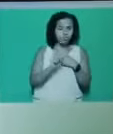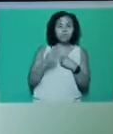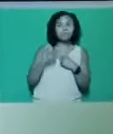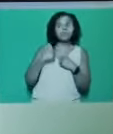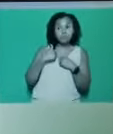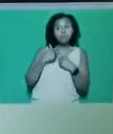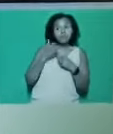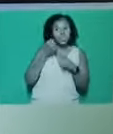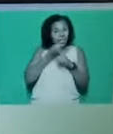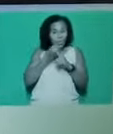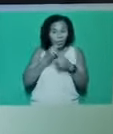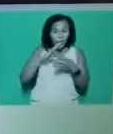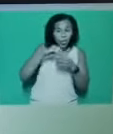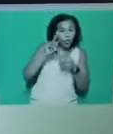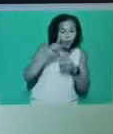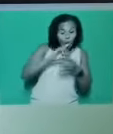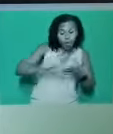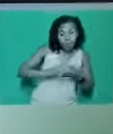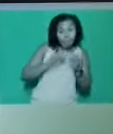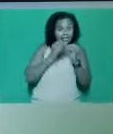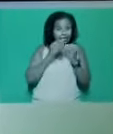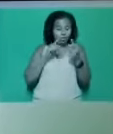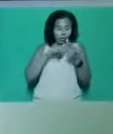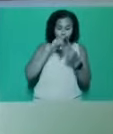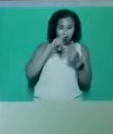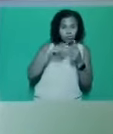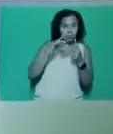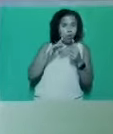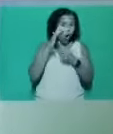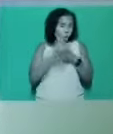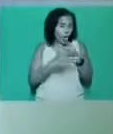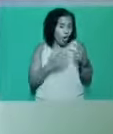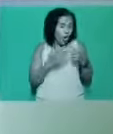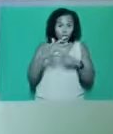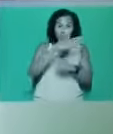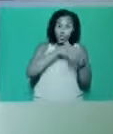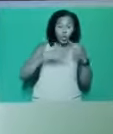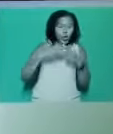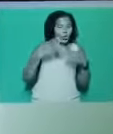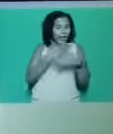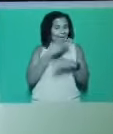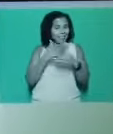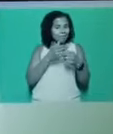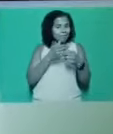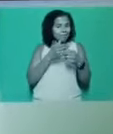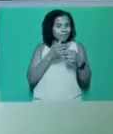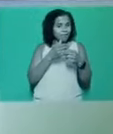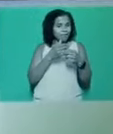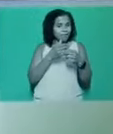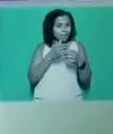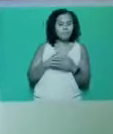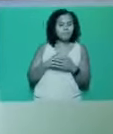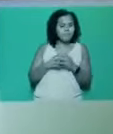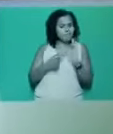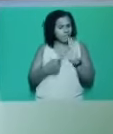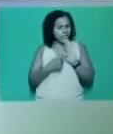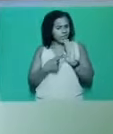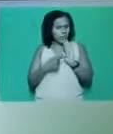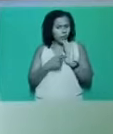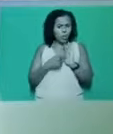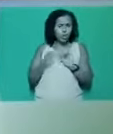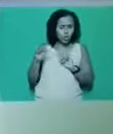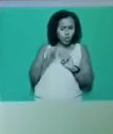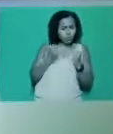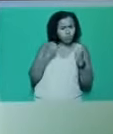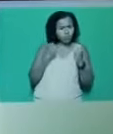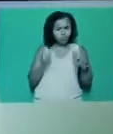social media activity and online and physical meetings for members that stress the unity of all workers and should include highlighting how much public